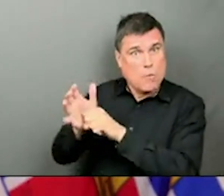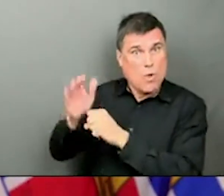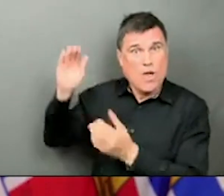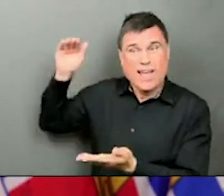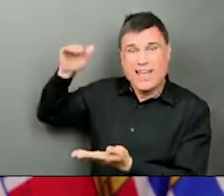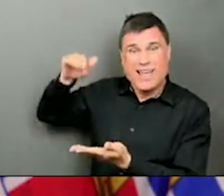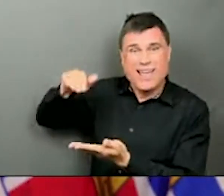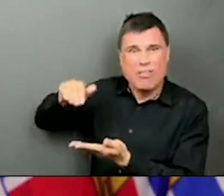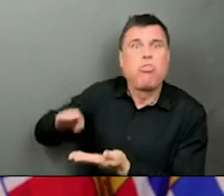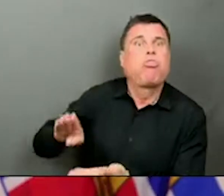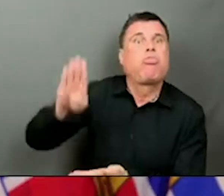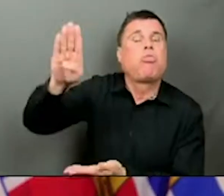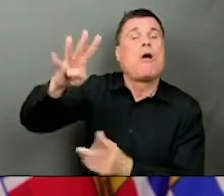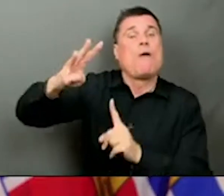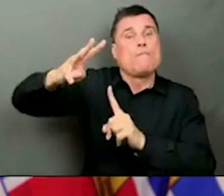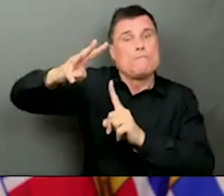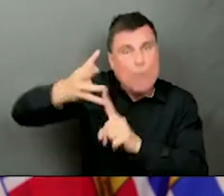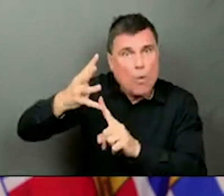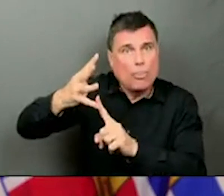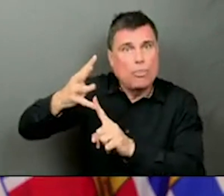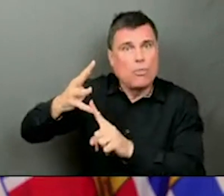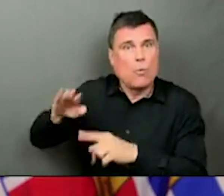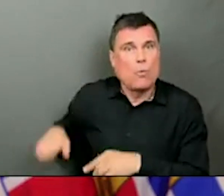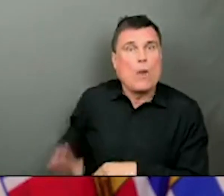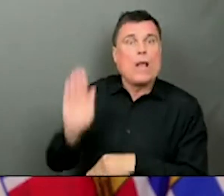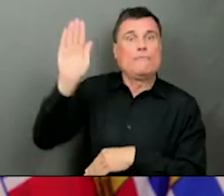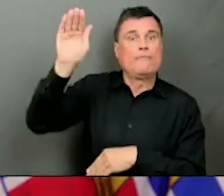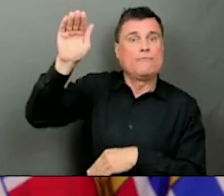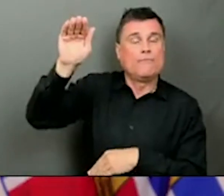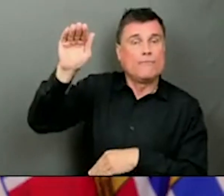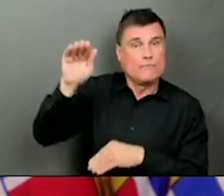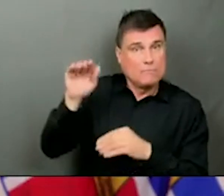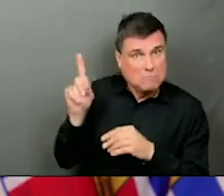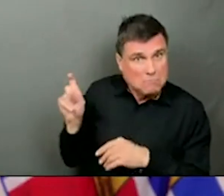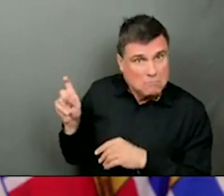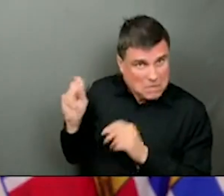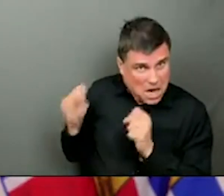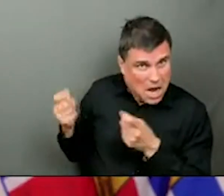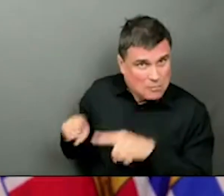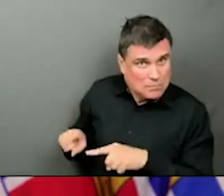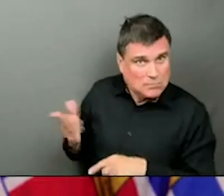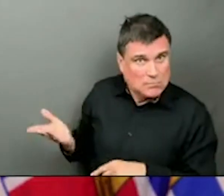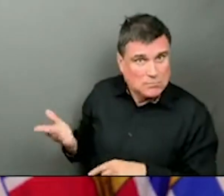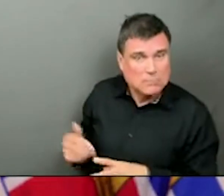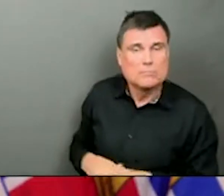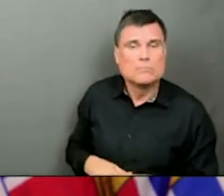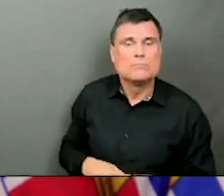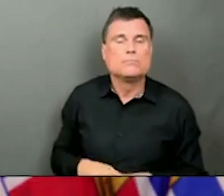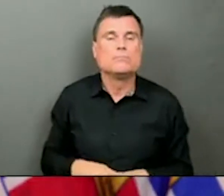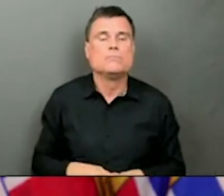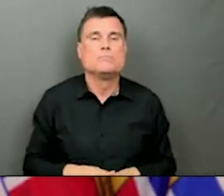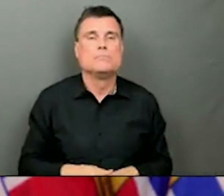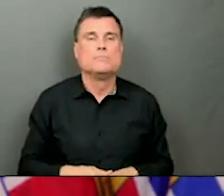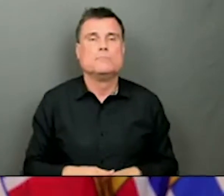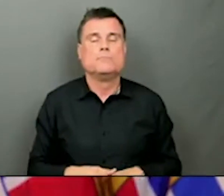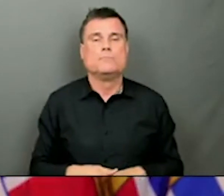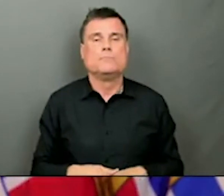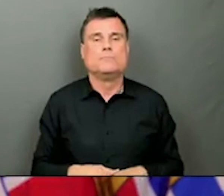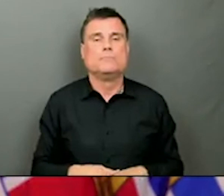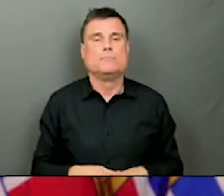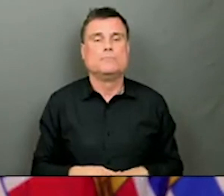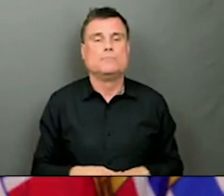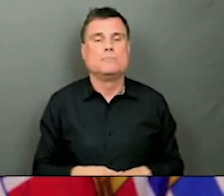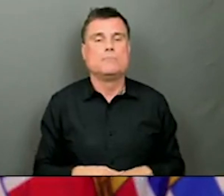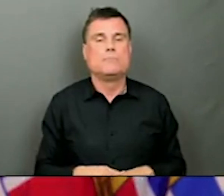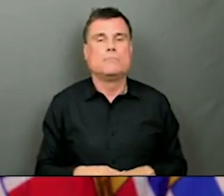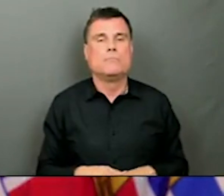turned away so they lie and say they have symptoms and some of those people initially turned away because they were asymptomatic have